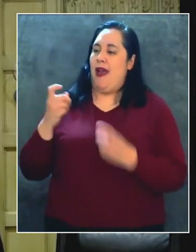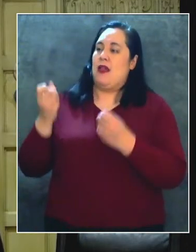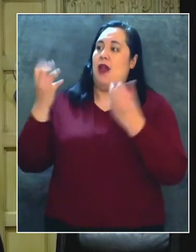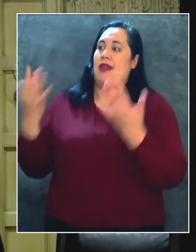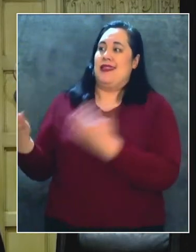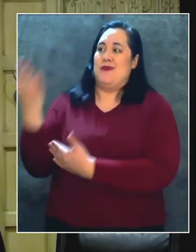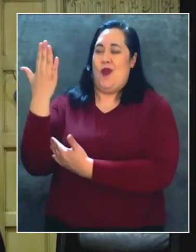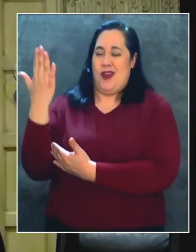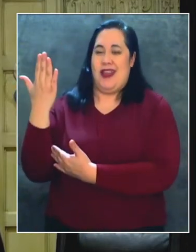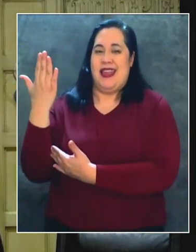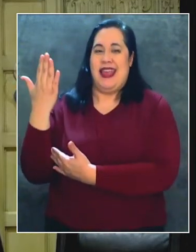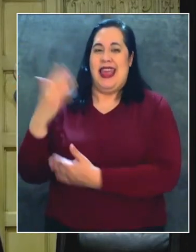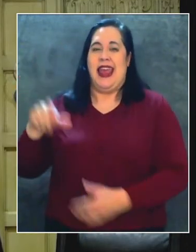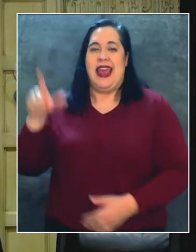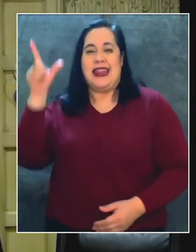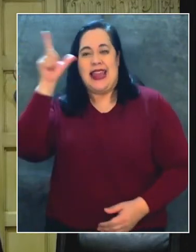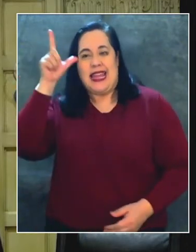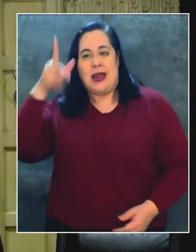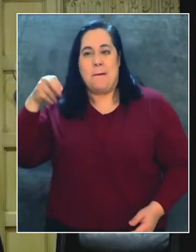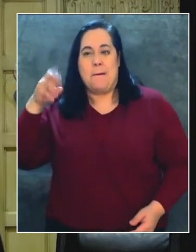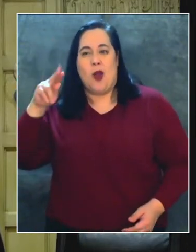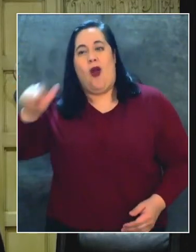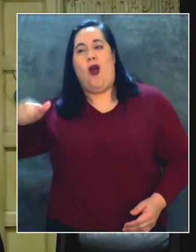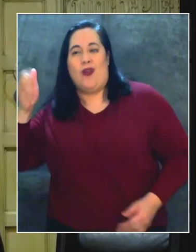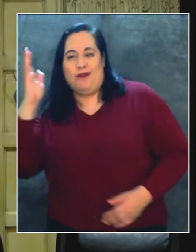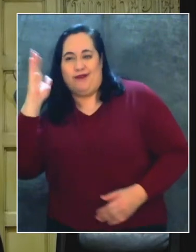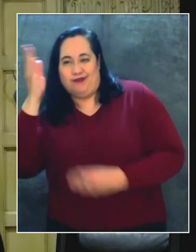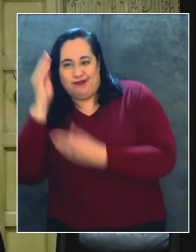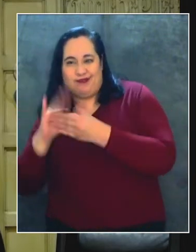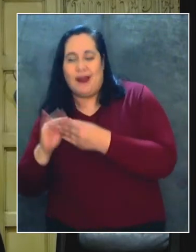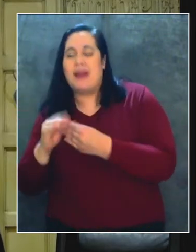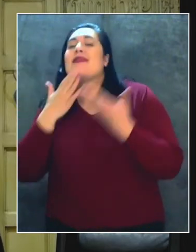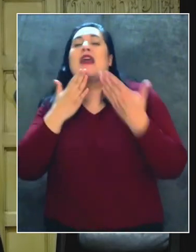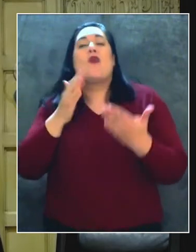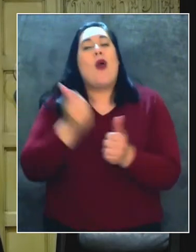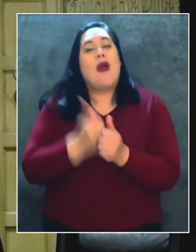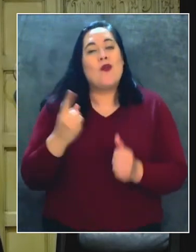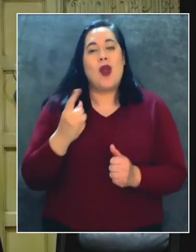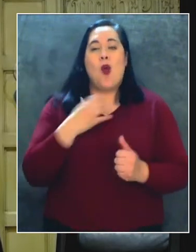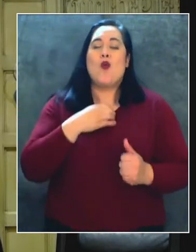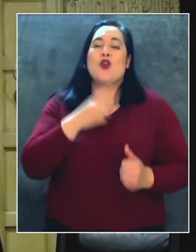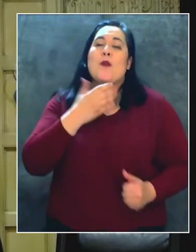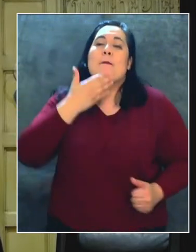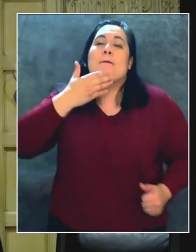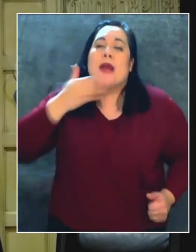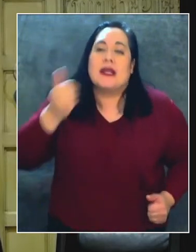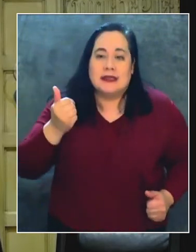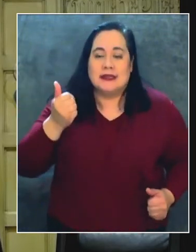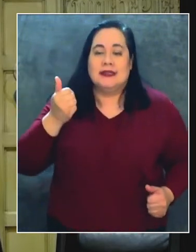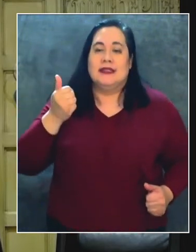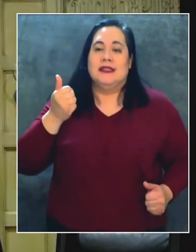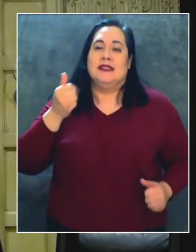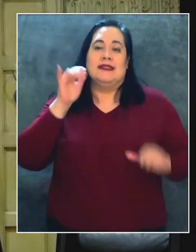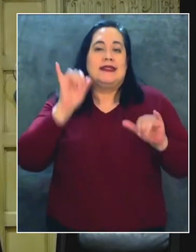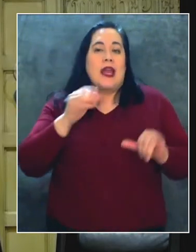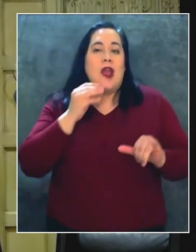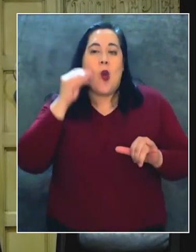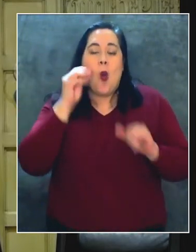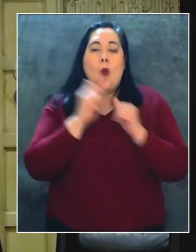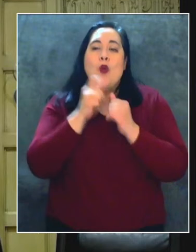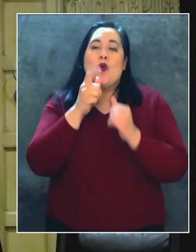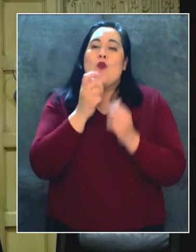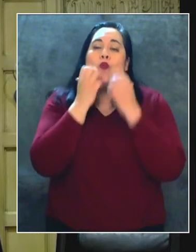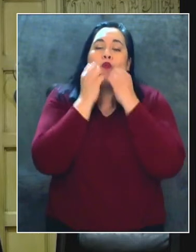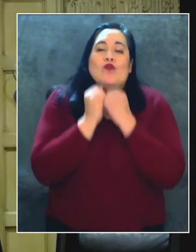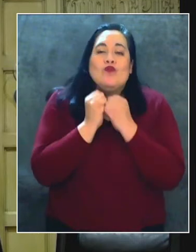in Lincoln Park. Thank you as always to everyone. I wish you the very best of being home with your loved ones